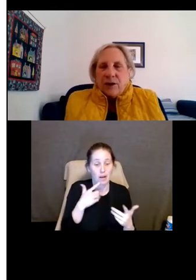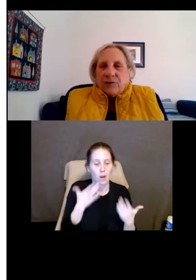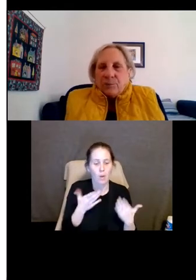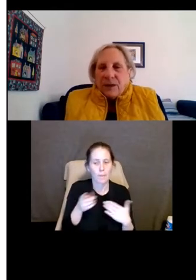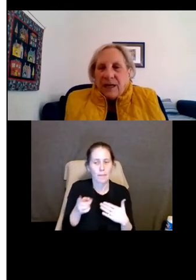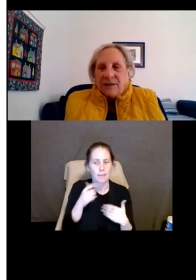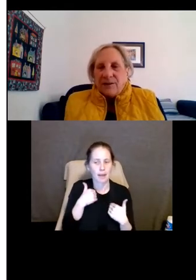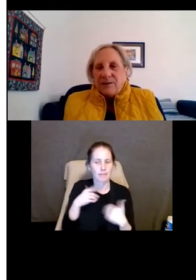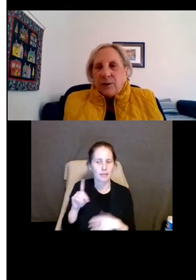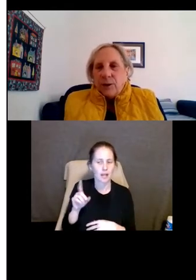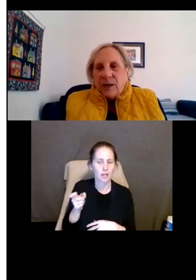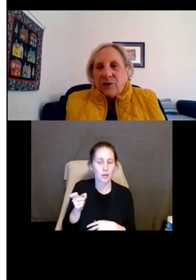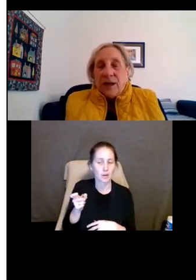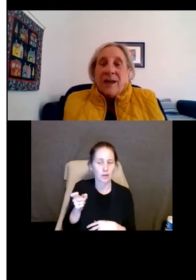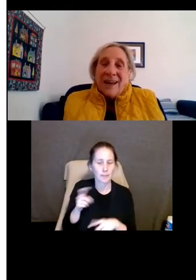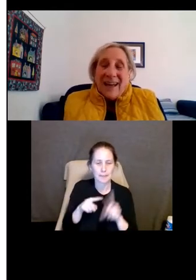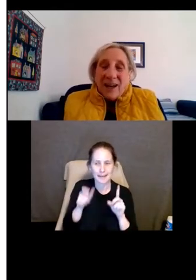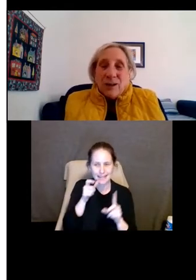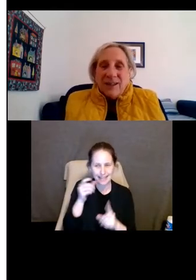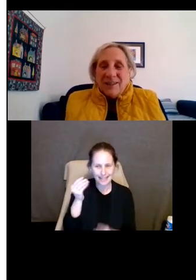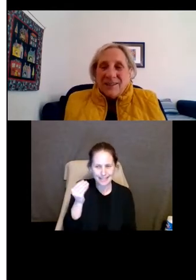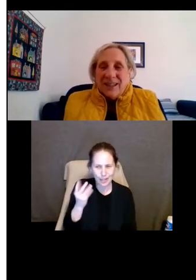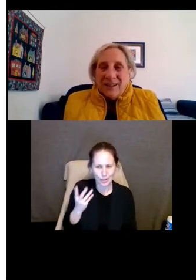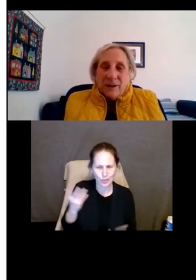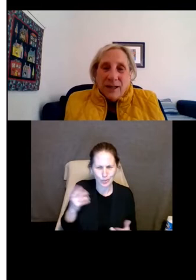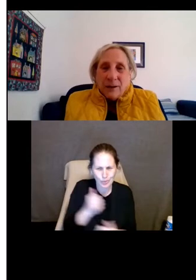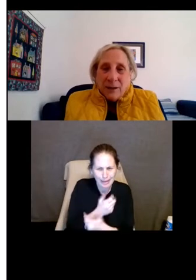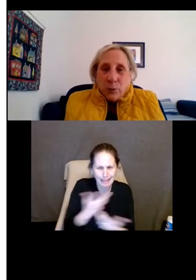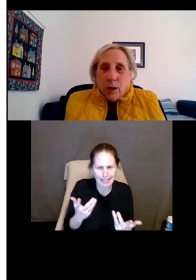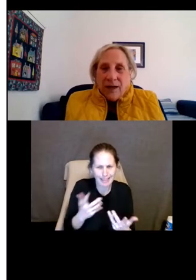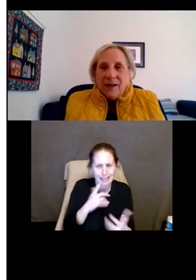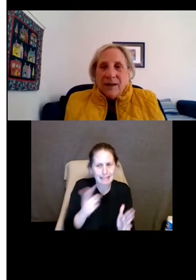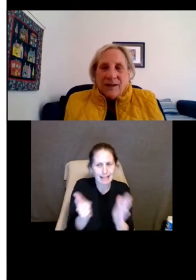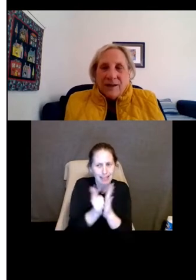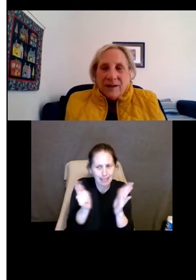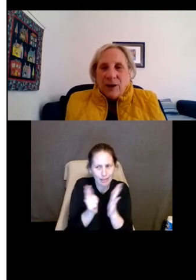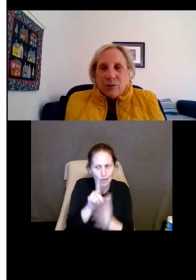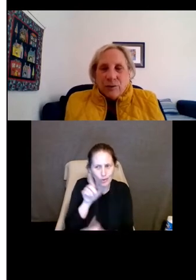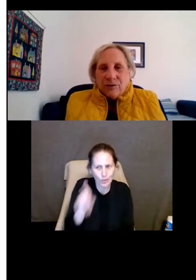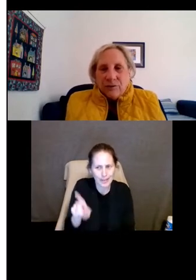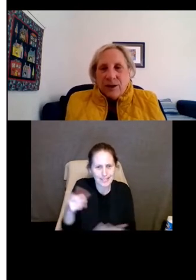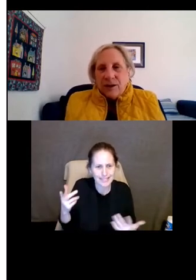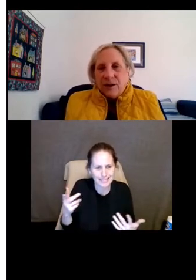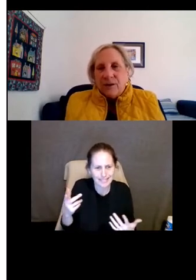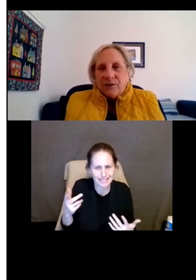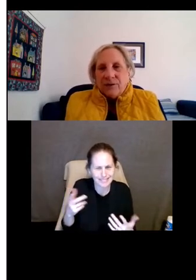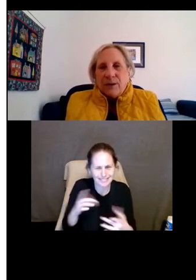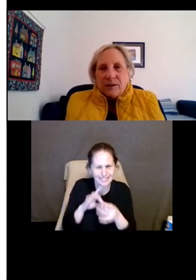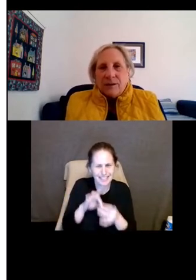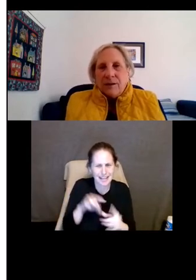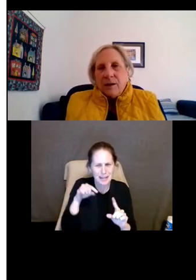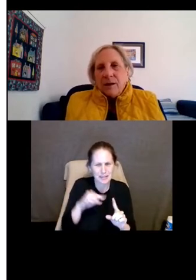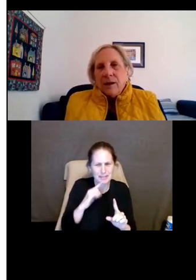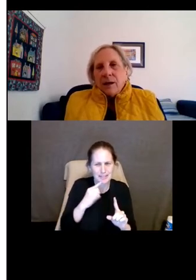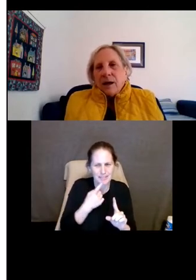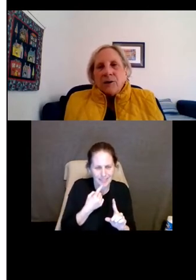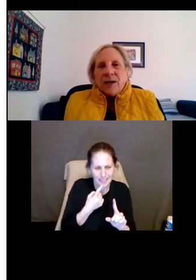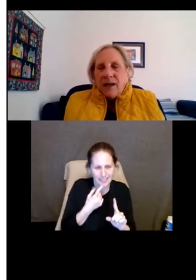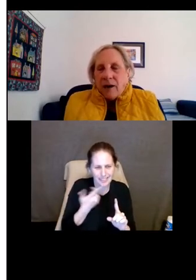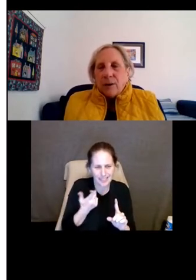has a diagnosis but that doesn't tell you anything and actually it's an illegal inquiry into the nature of the severity of the disability.